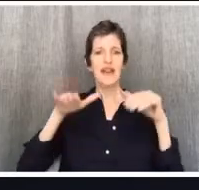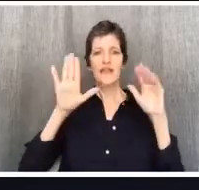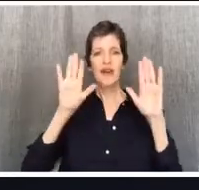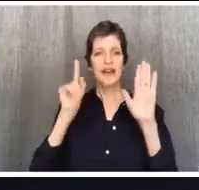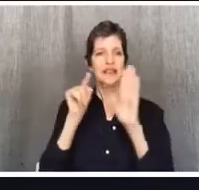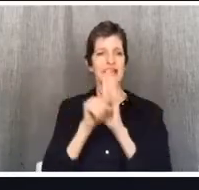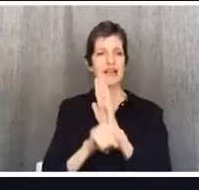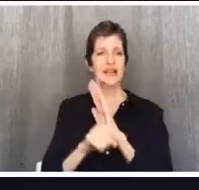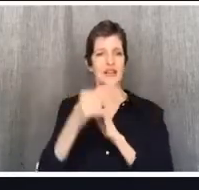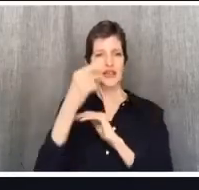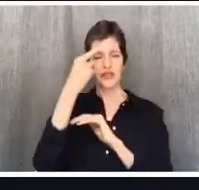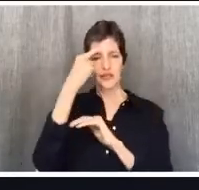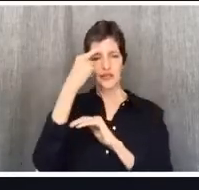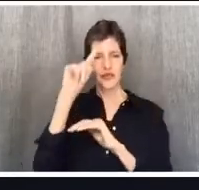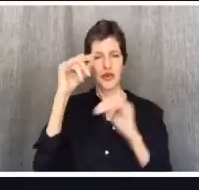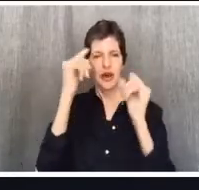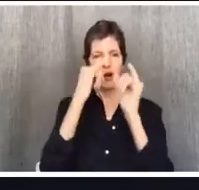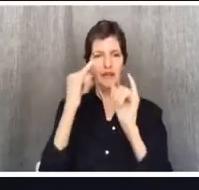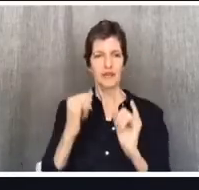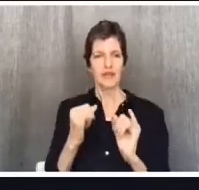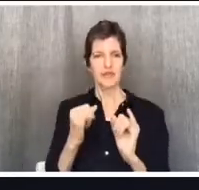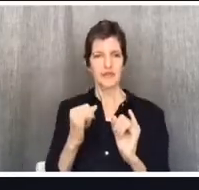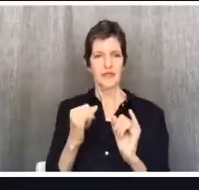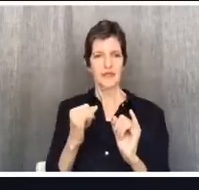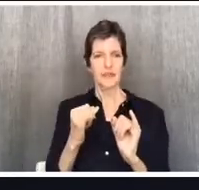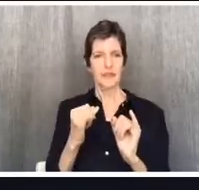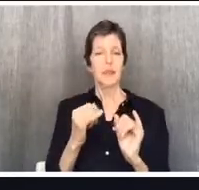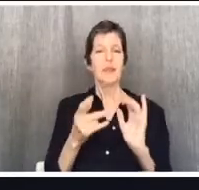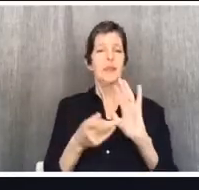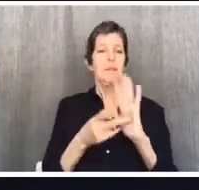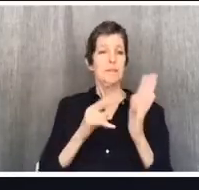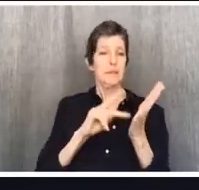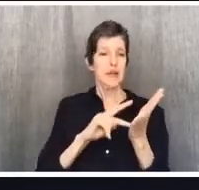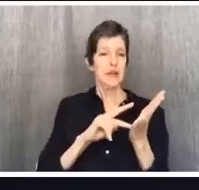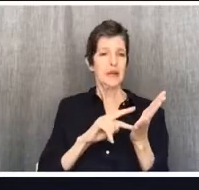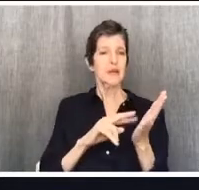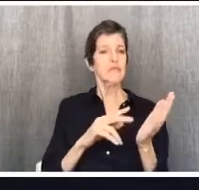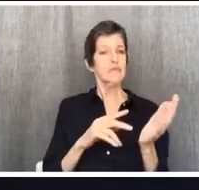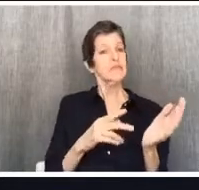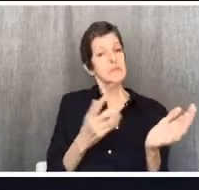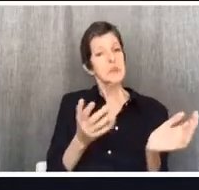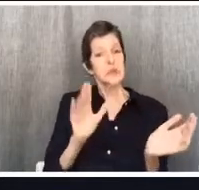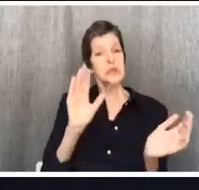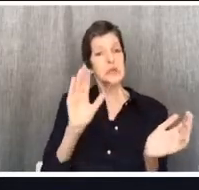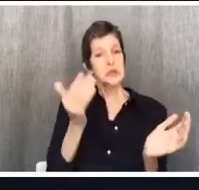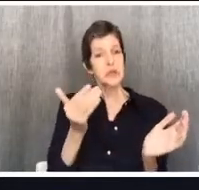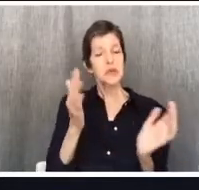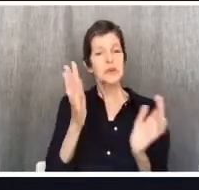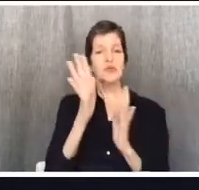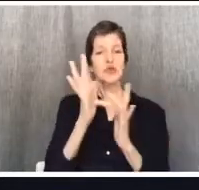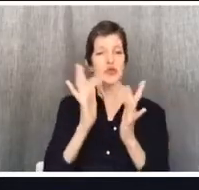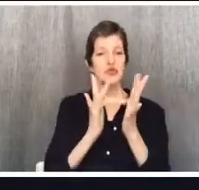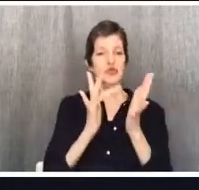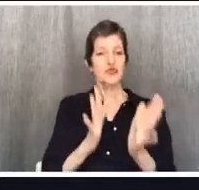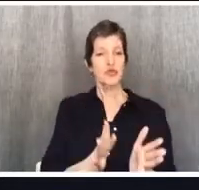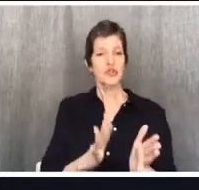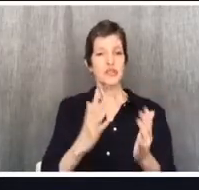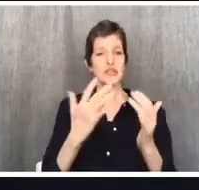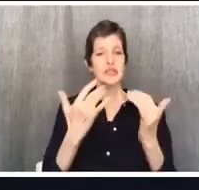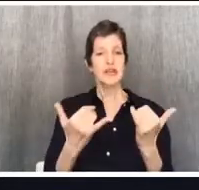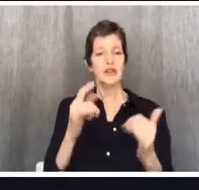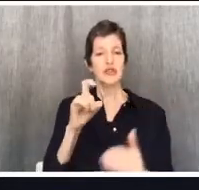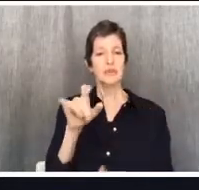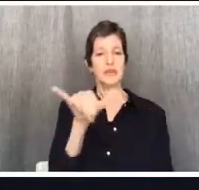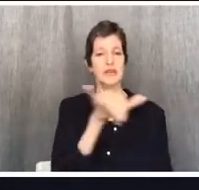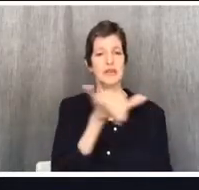do not eat meat sacrificed to idols. Otherwise, they are in some way, shape or form denying Christ.